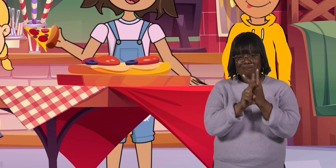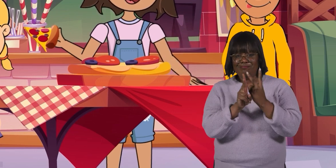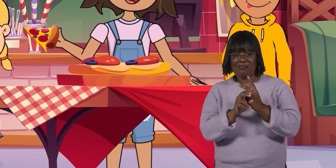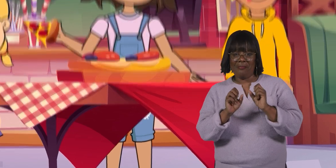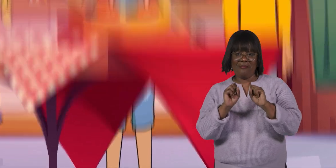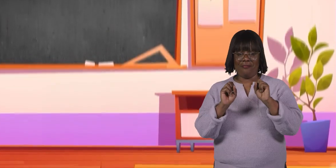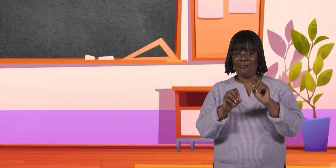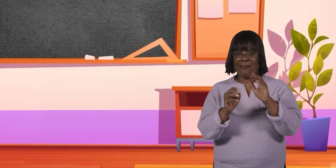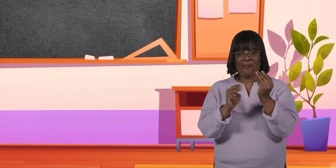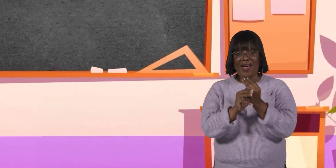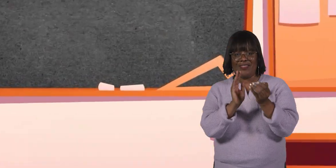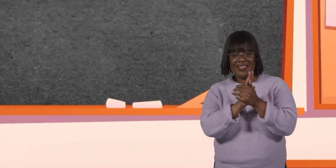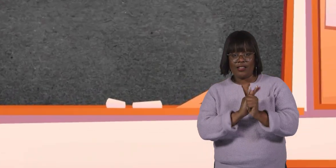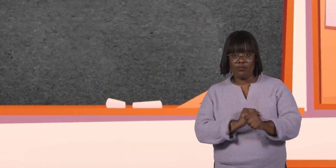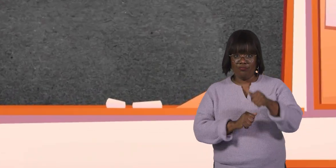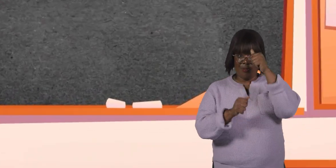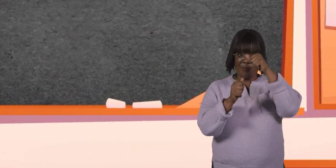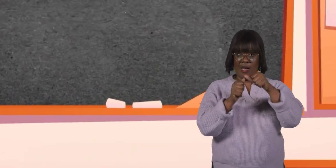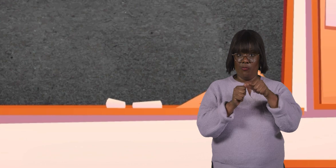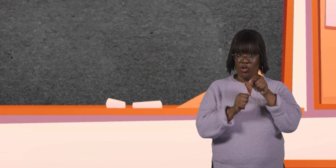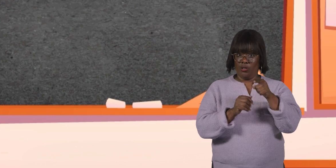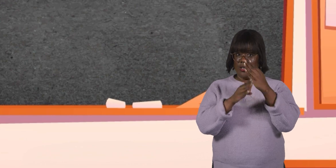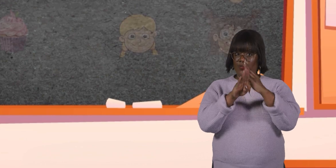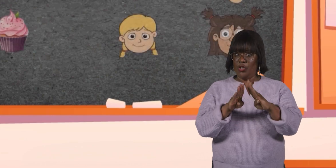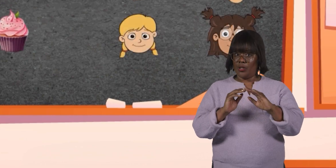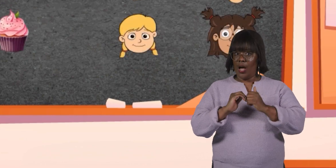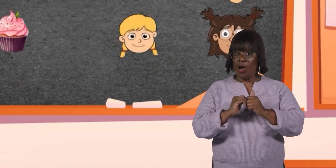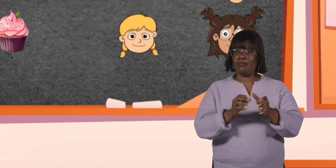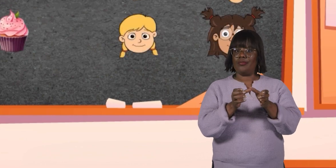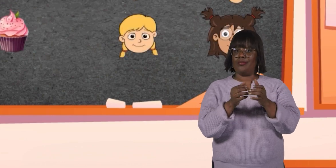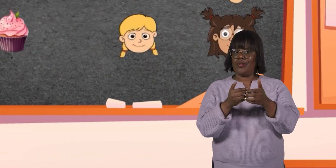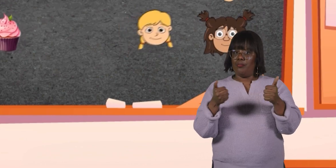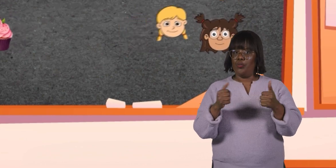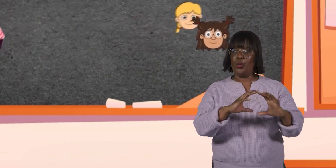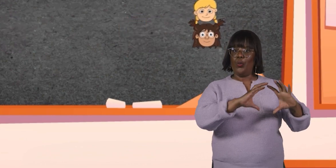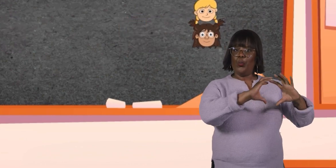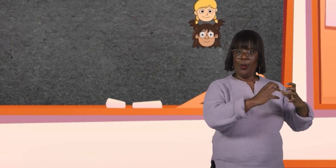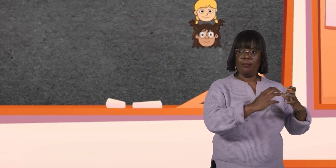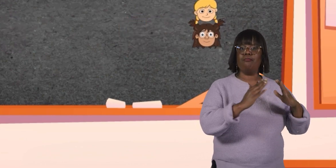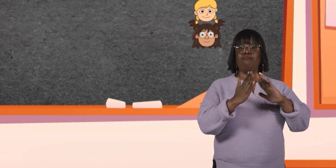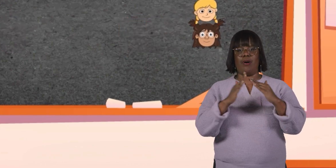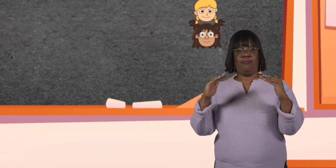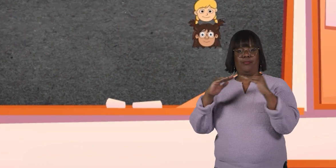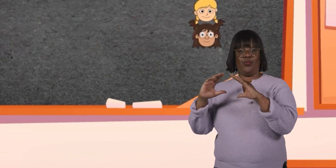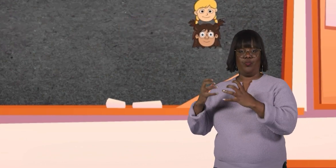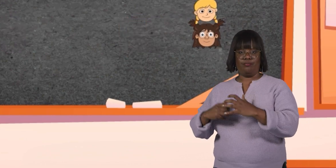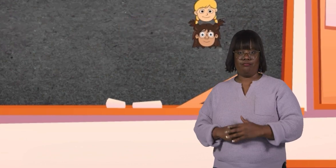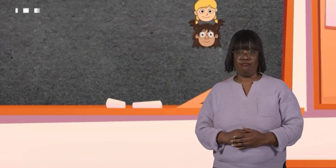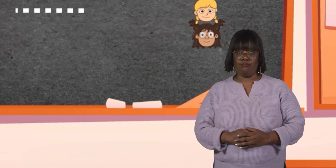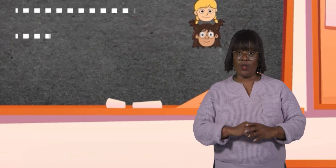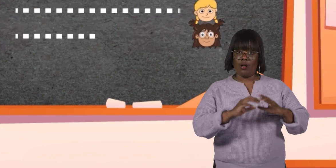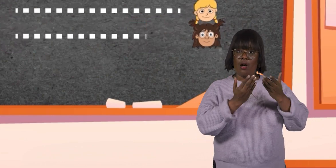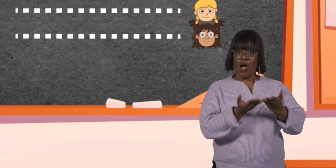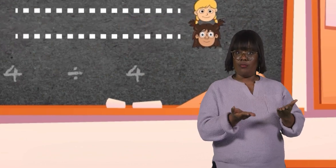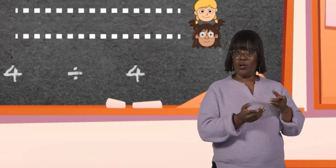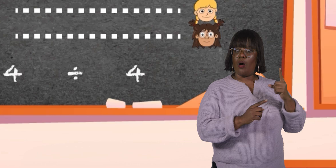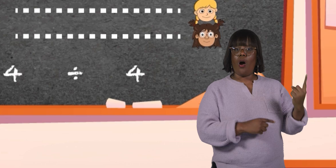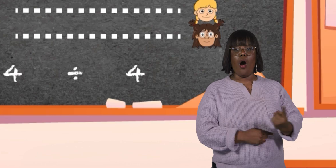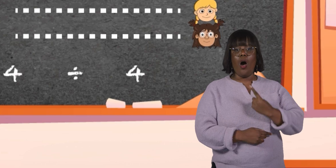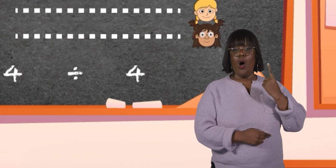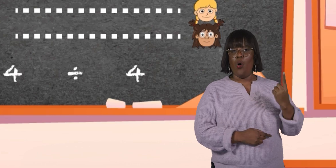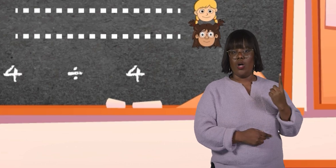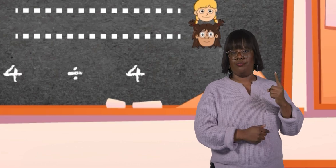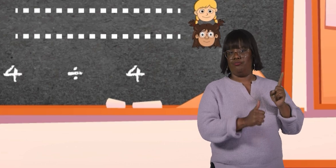mathematical skills. Remember that division separates objects into equal groups, and that the objects are